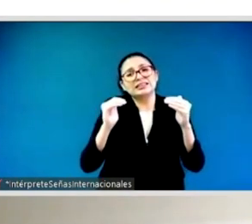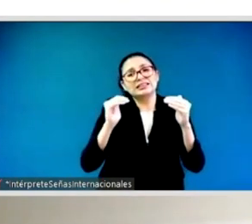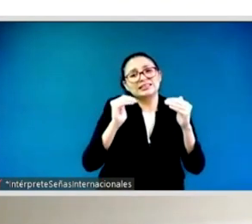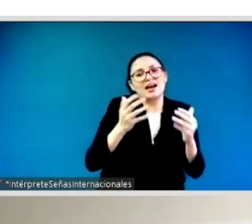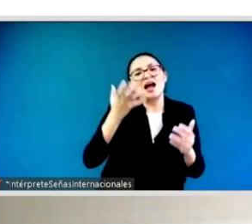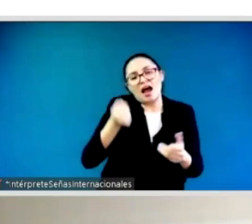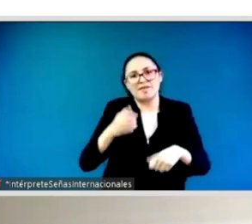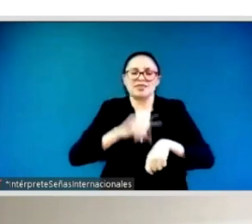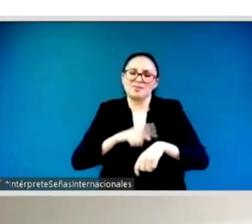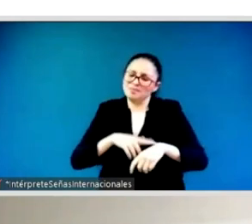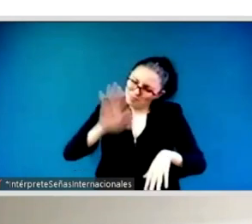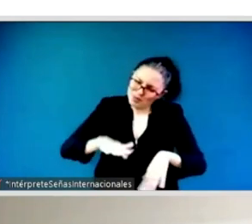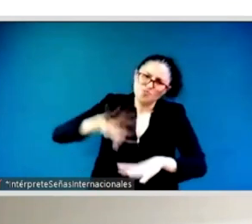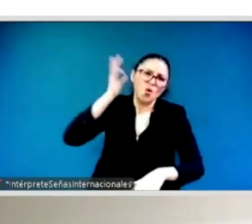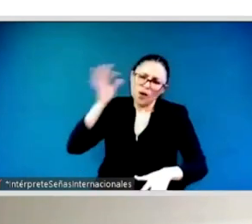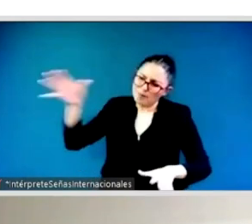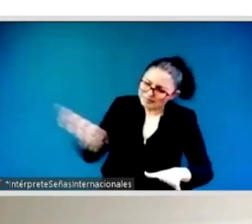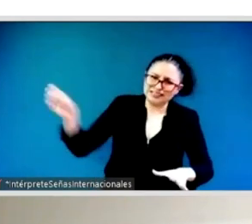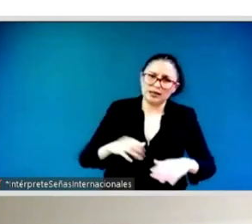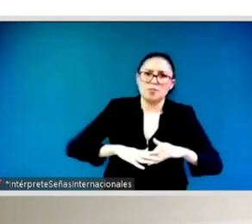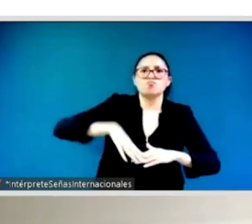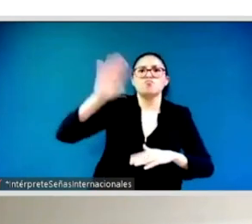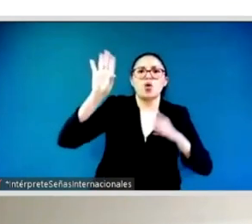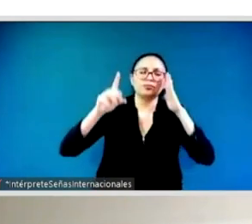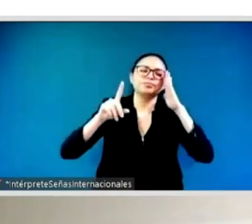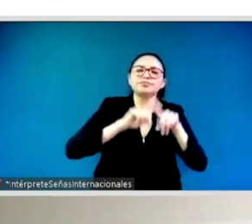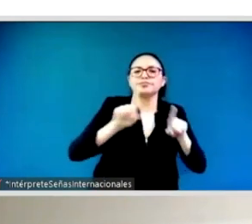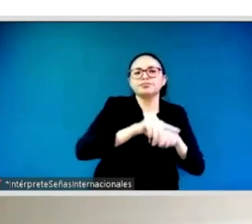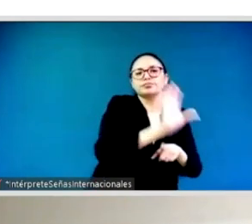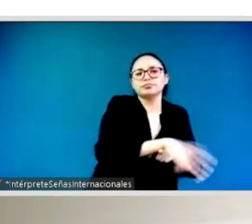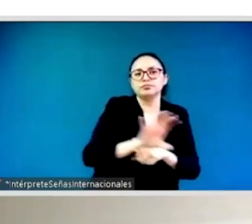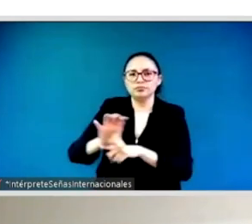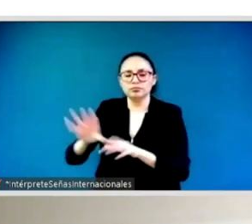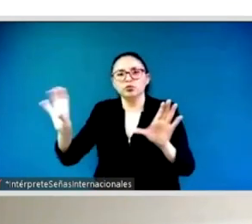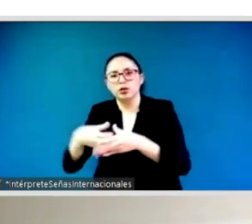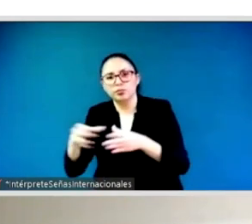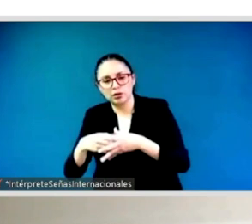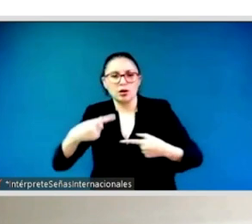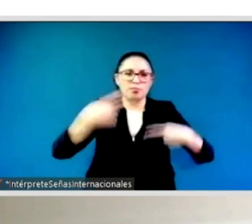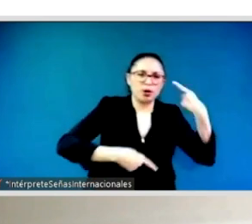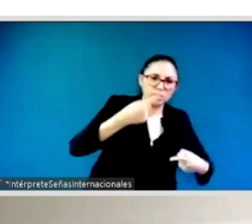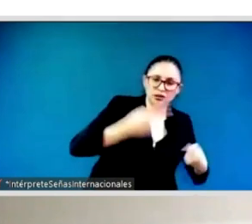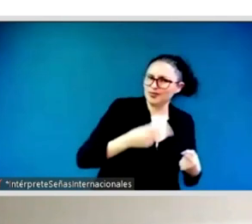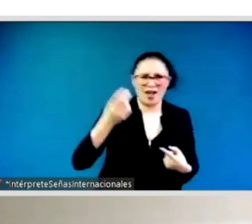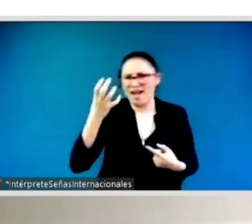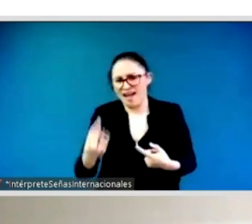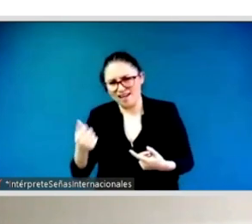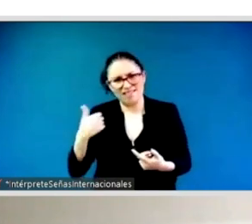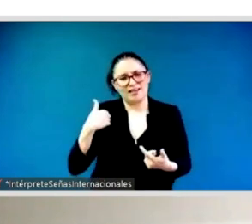a women as a president as the leader of the party we don't have only just one coordinator of the